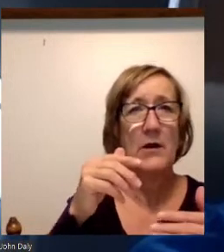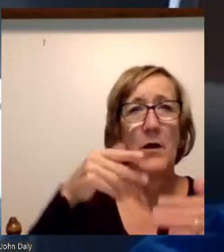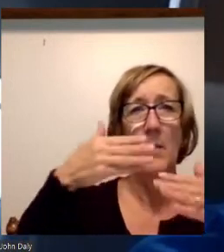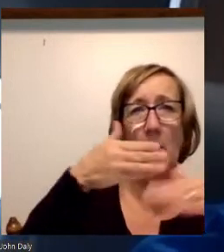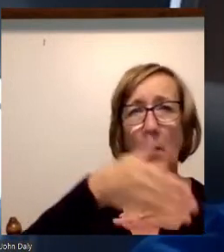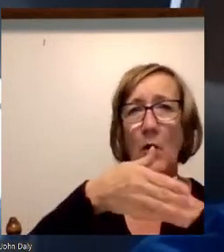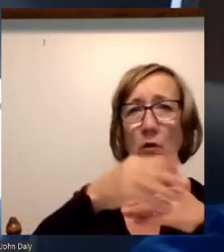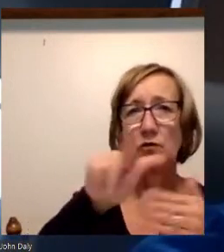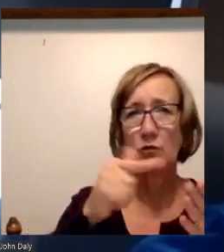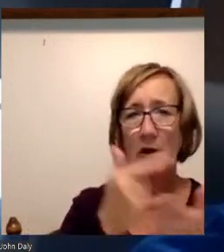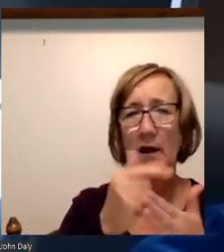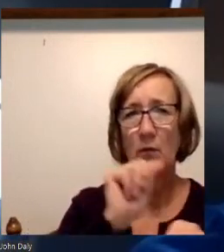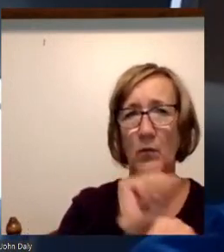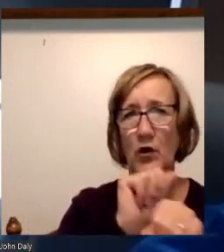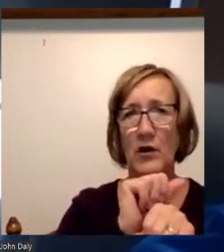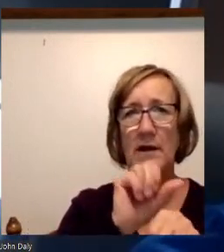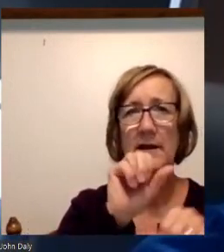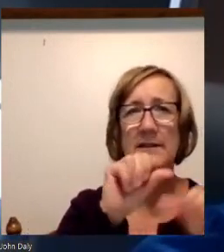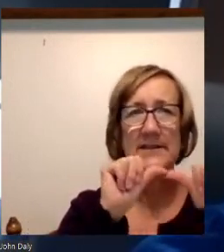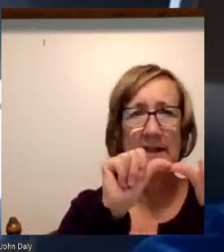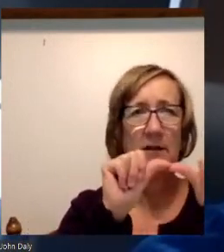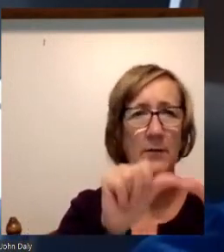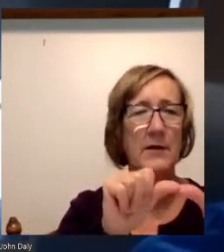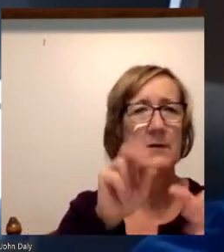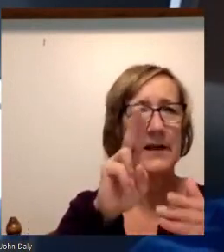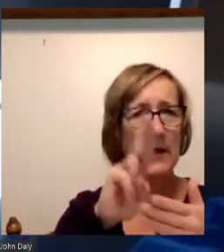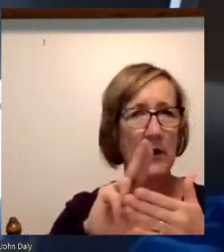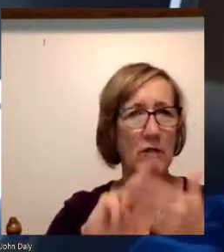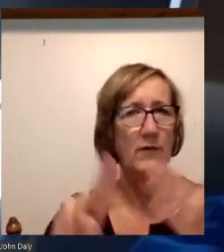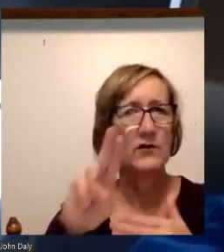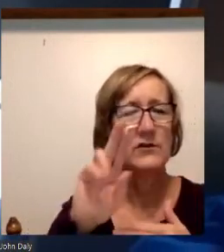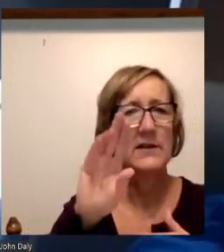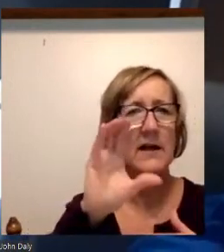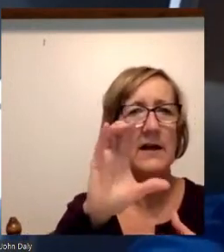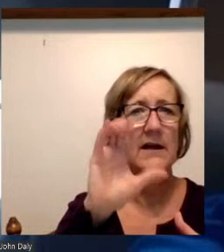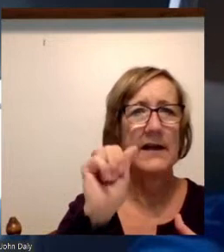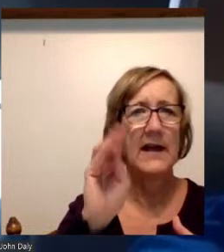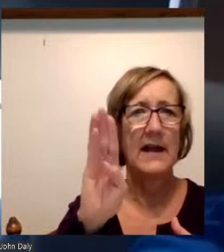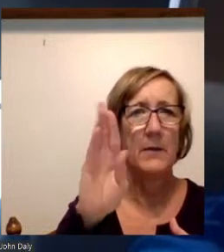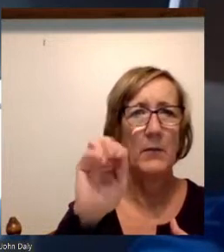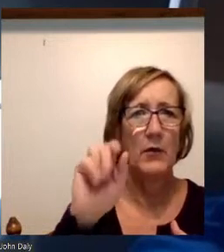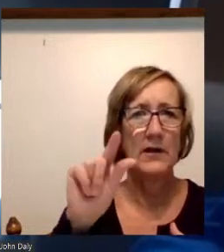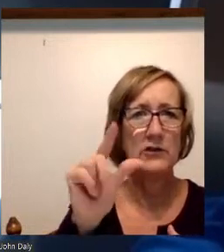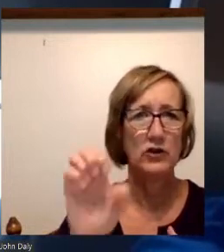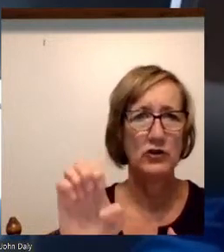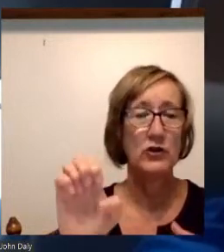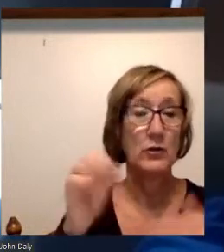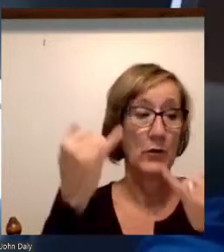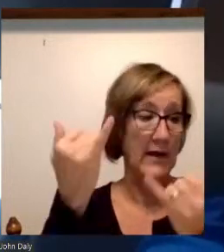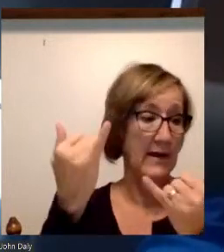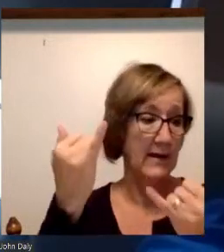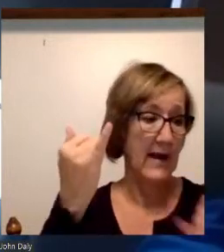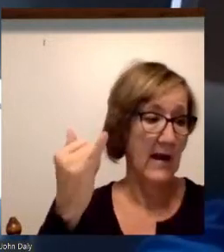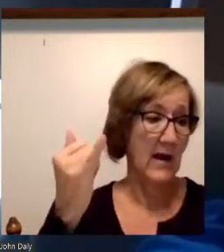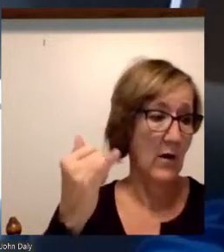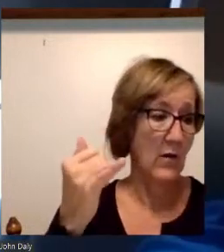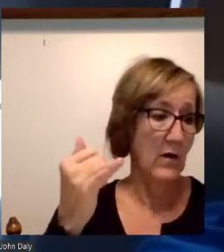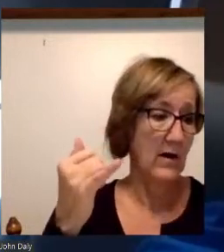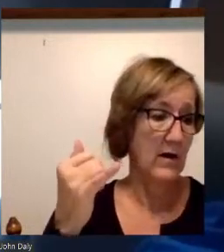sustainability at the University of Cambridge. Right now, we are at a cusp